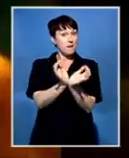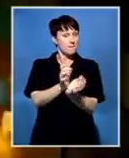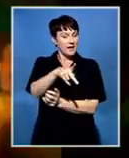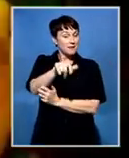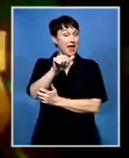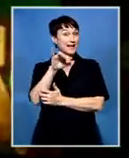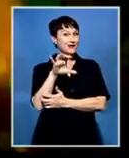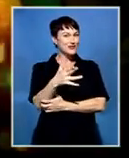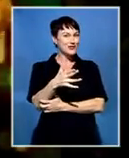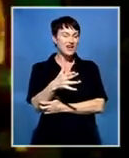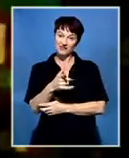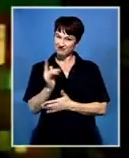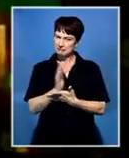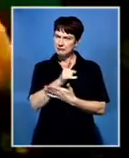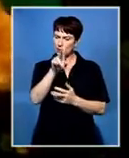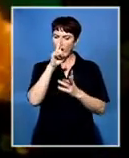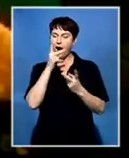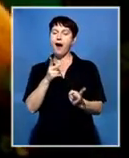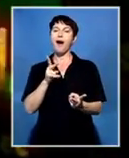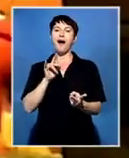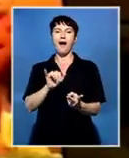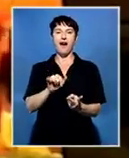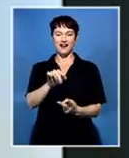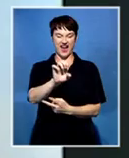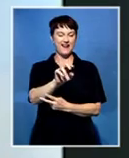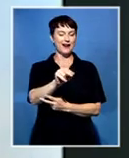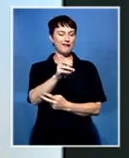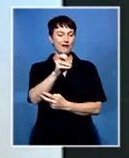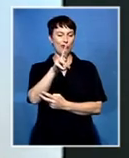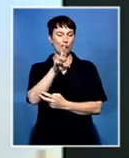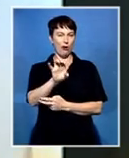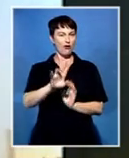Some of the programming you will find on SABC Encore.